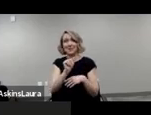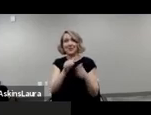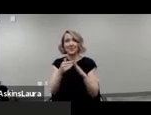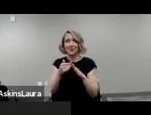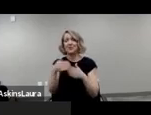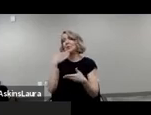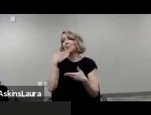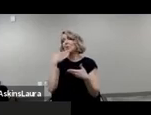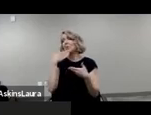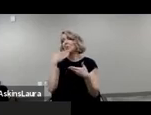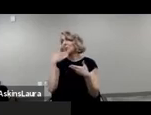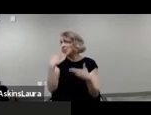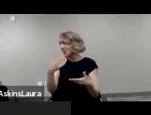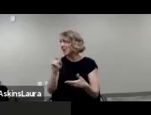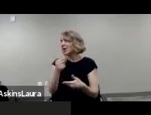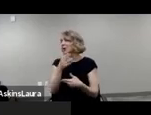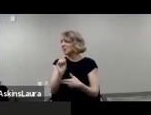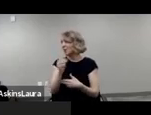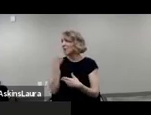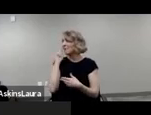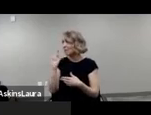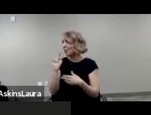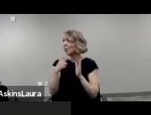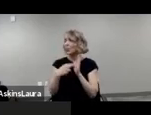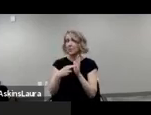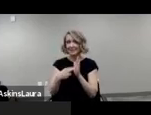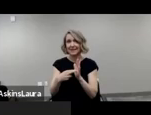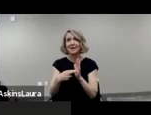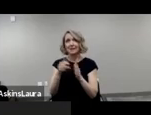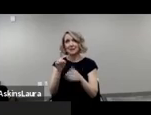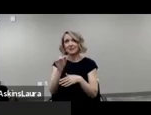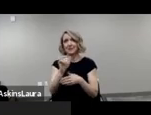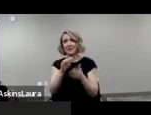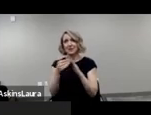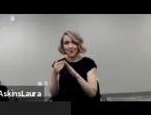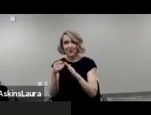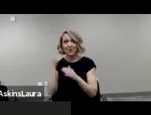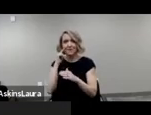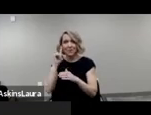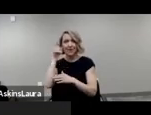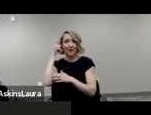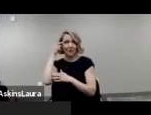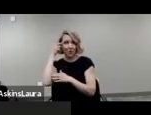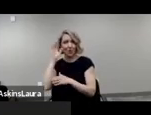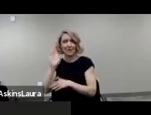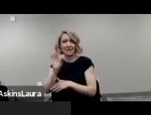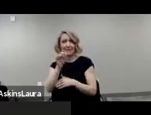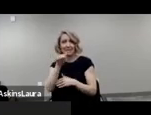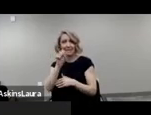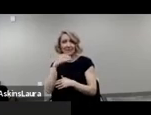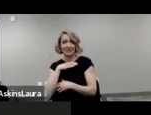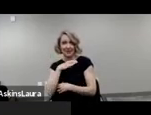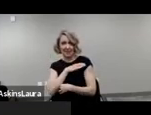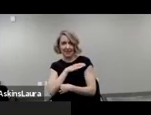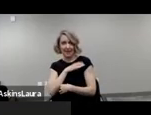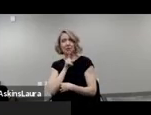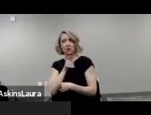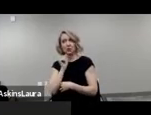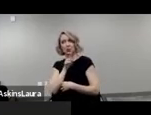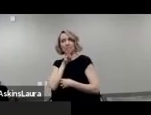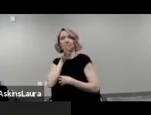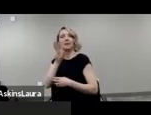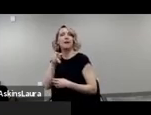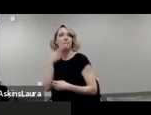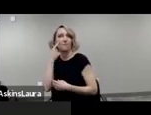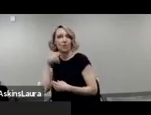you, Sewing, for representing our community on the governor's, um, census committee and making sure that our voices are heard. While people